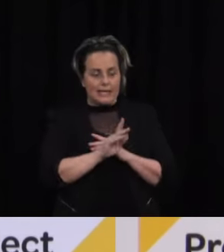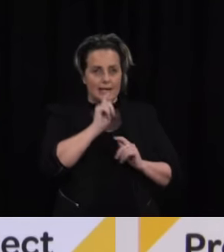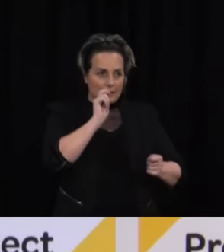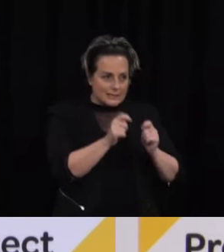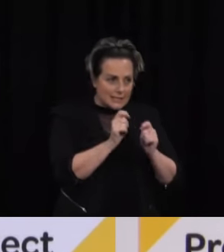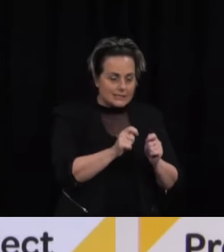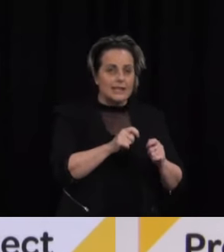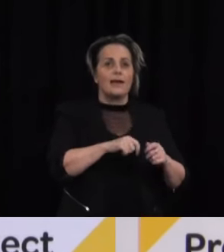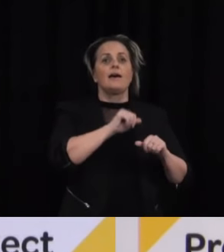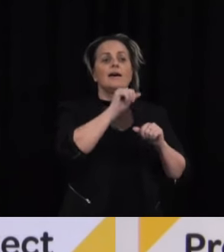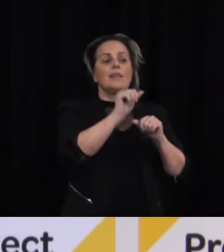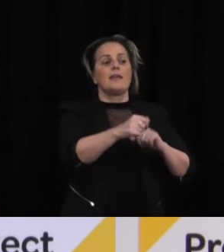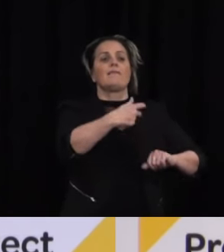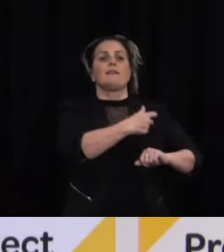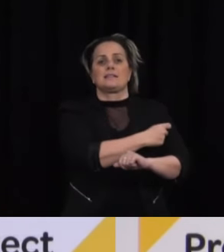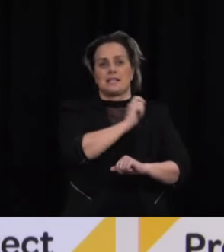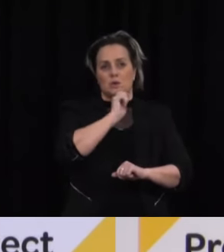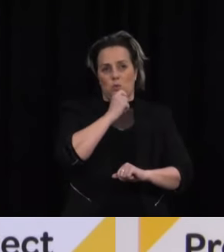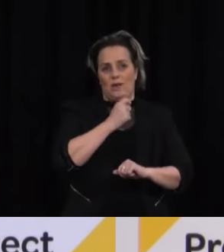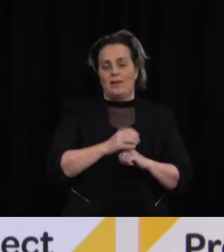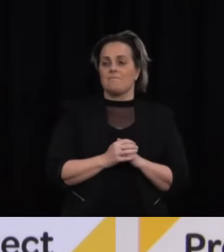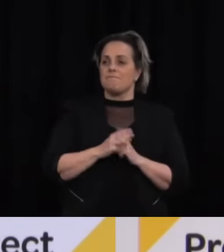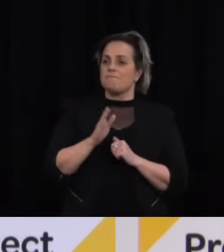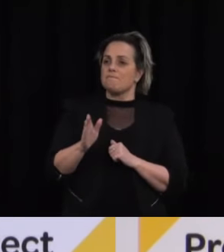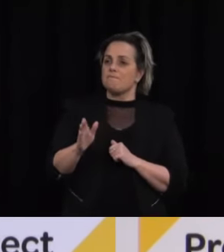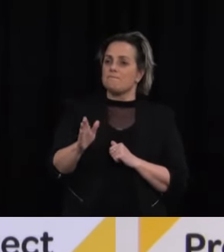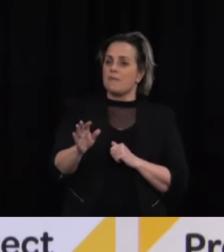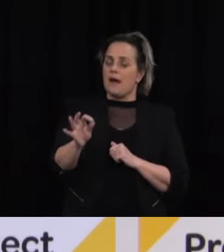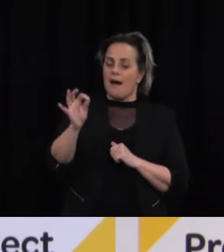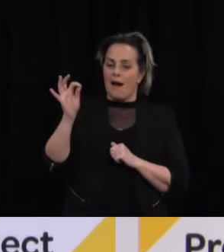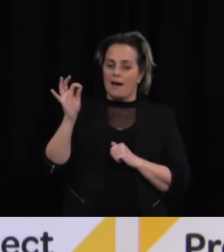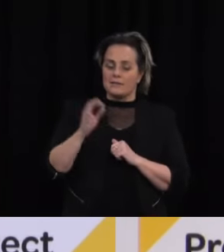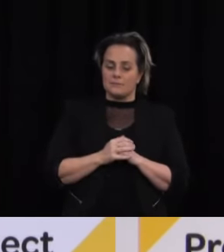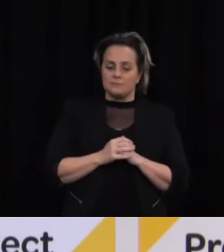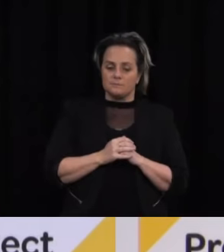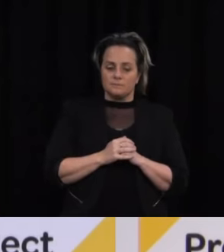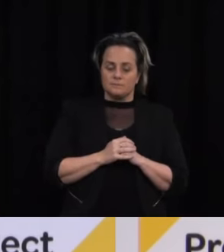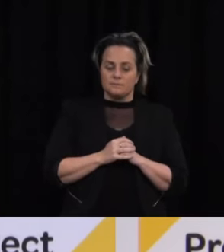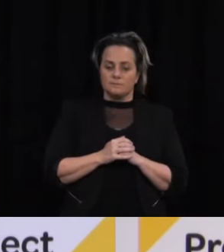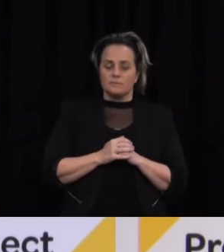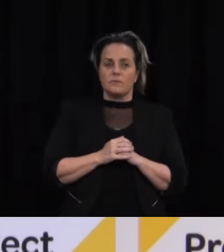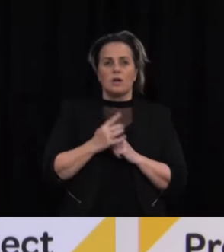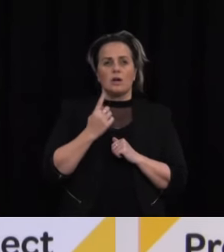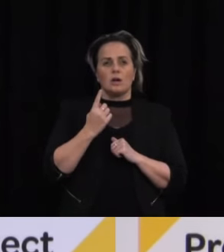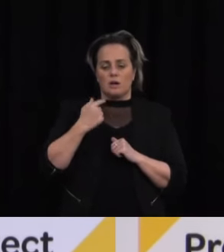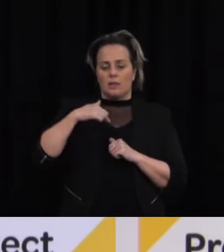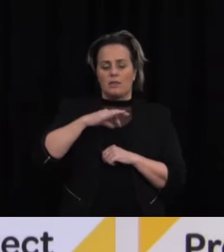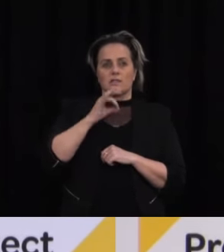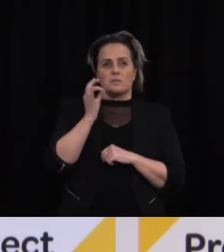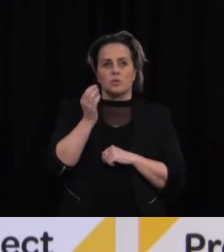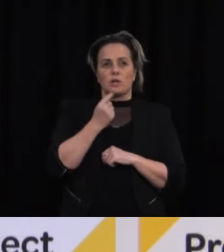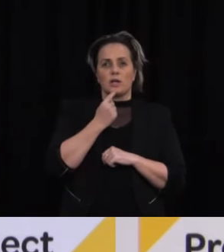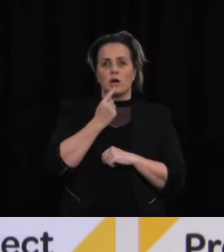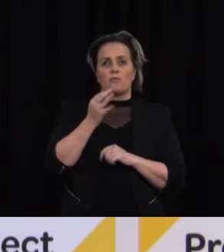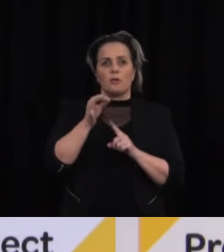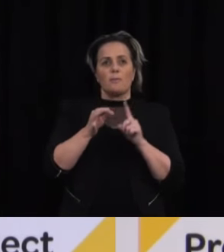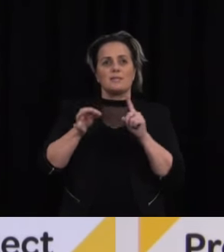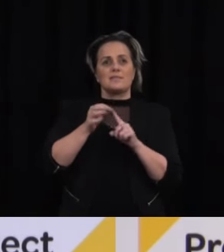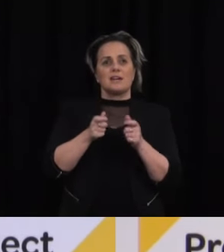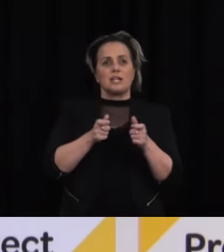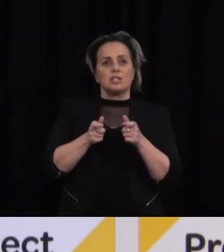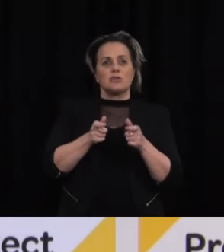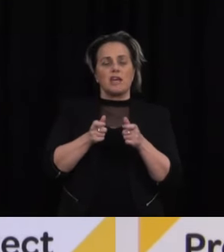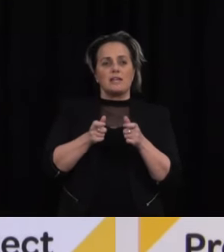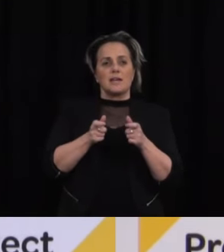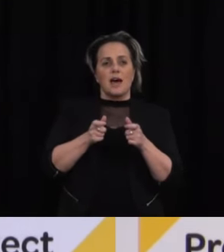vaccination I was just going ask about the comment this morning from the Pacific Director of the Ministry of Health